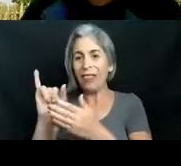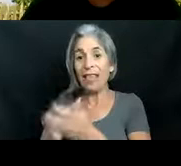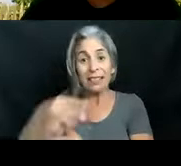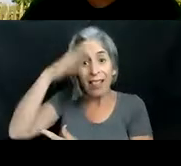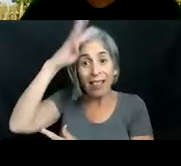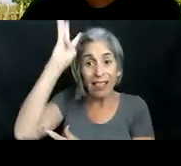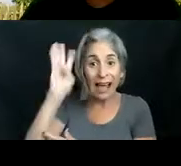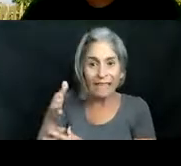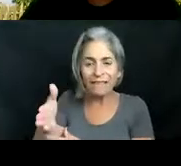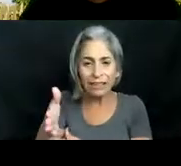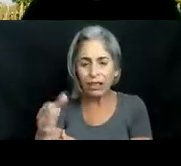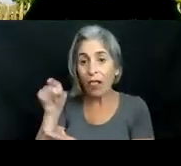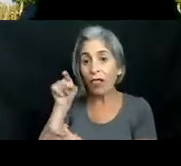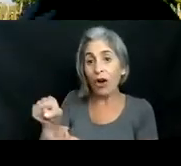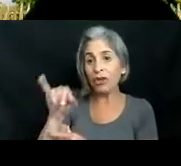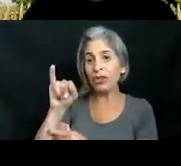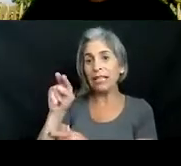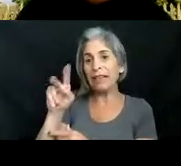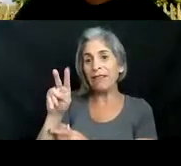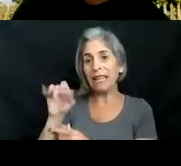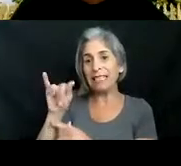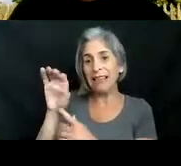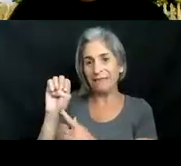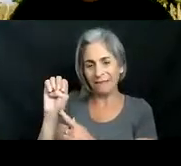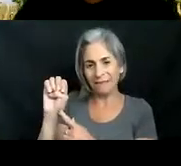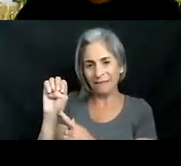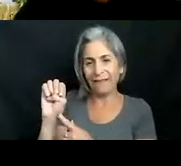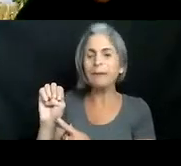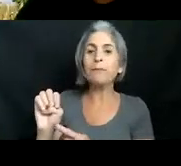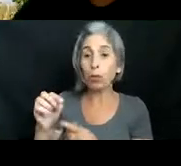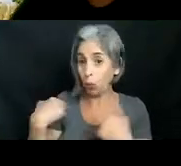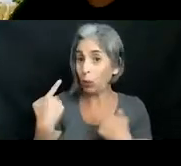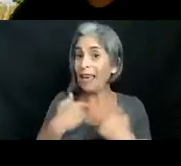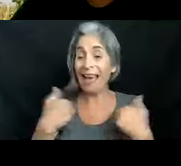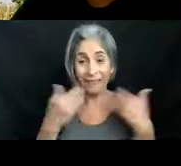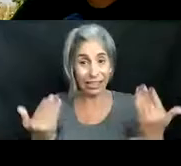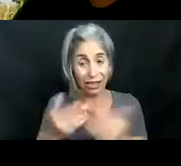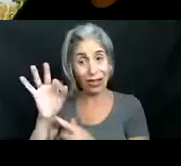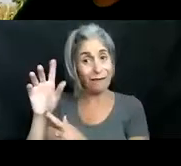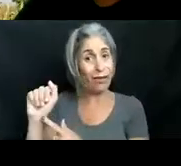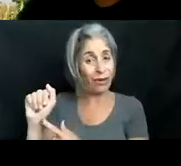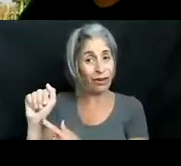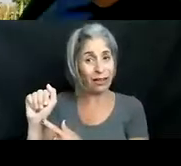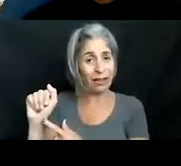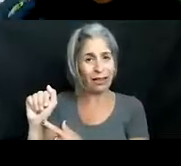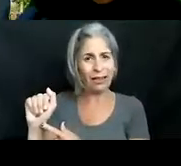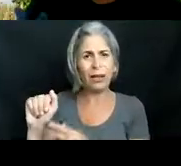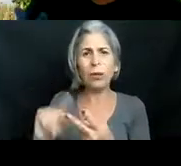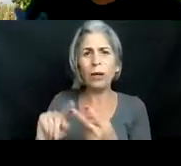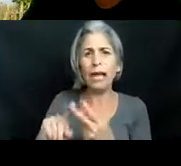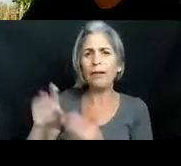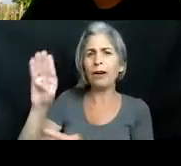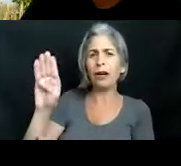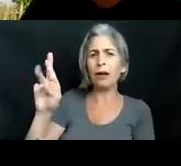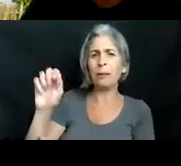they are invasive species um we also have quite a few of those here in florida um we have our burmese python which i'm sure people